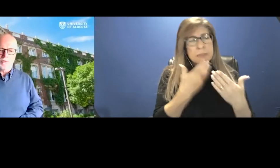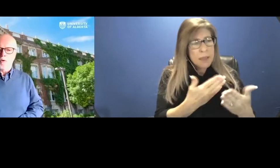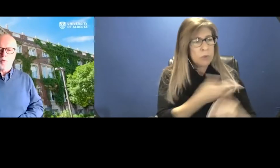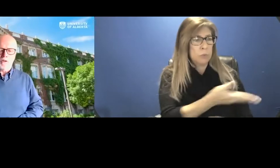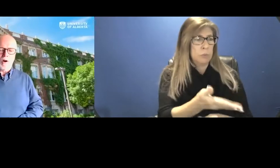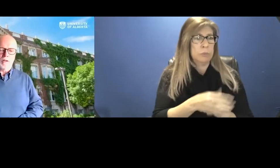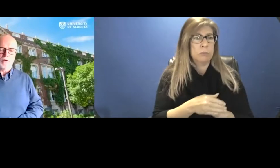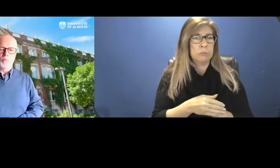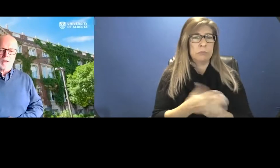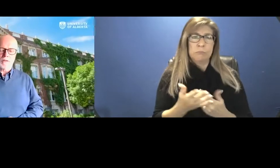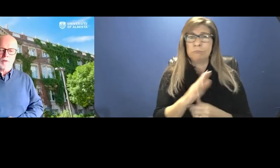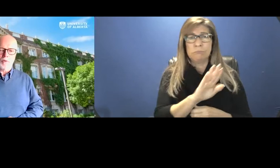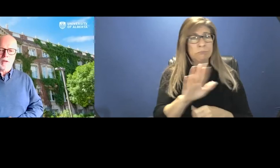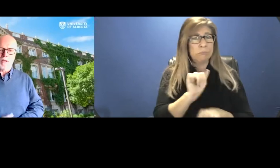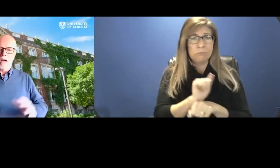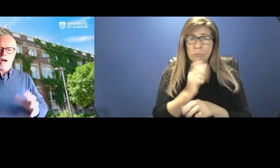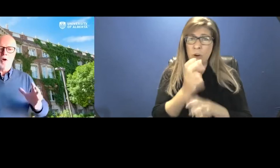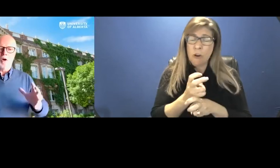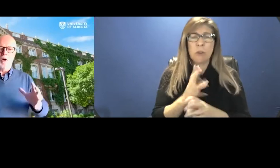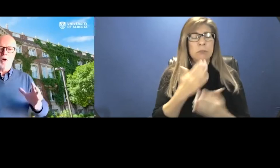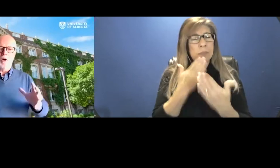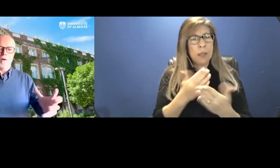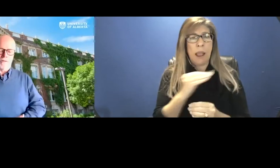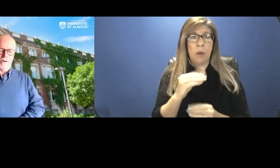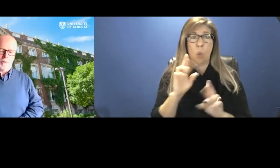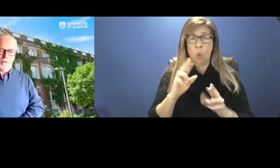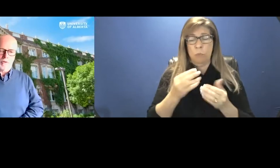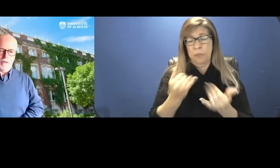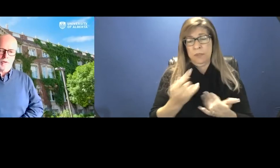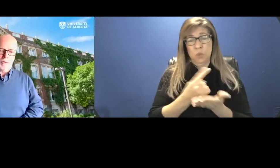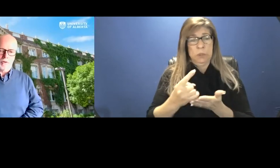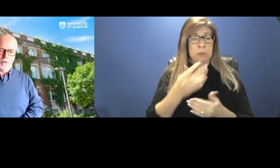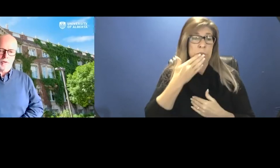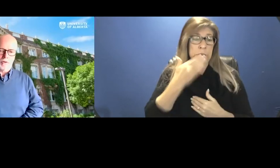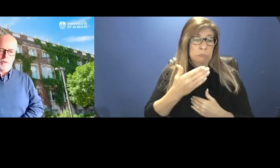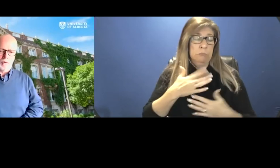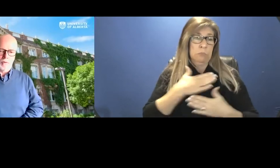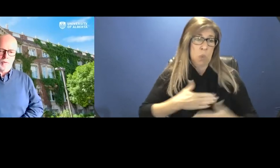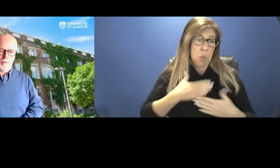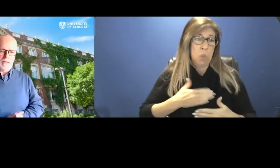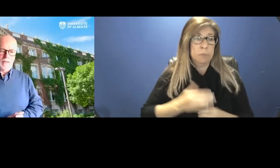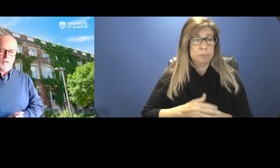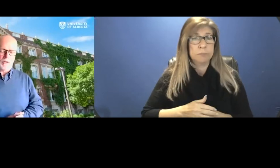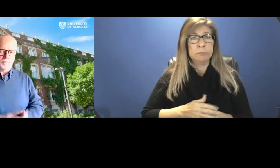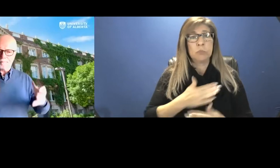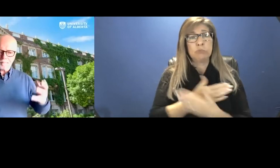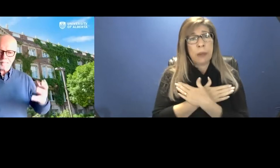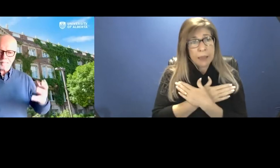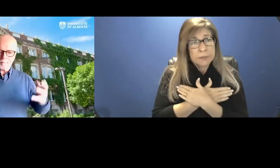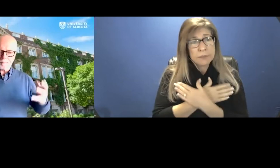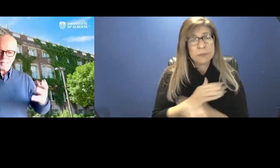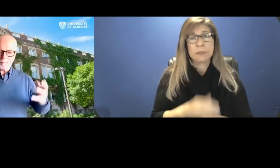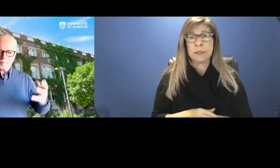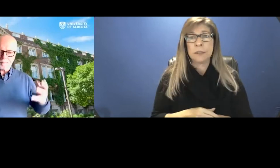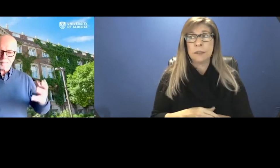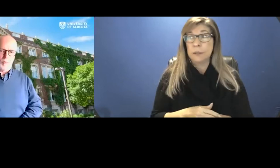to wish you all a good rest of your week. I hope that everyone has an opportunity to relaxation some